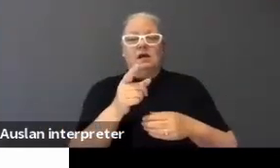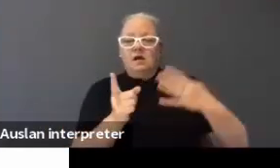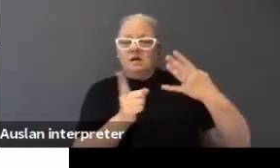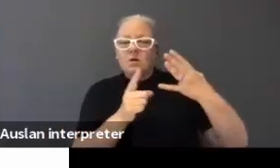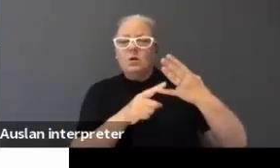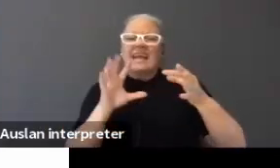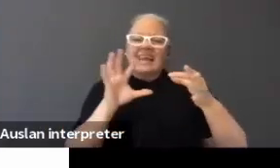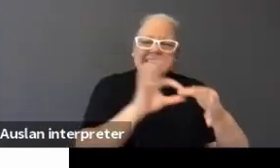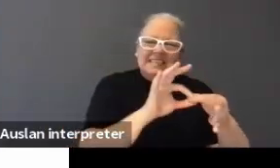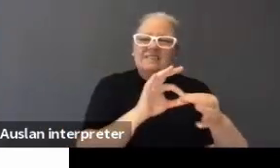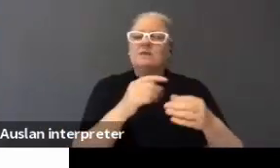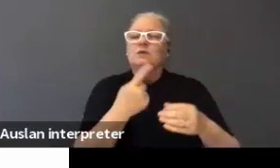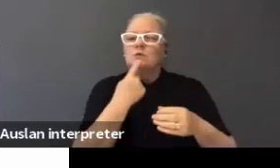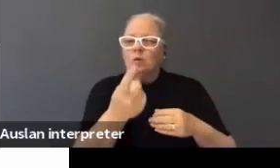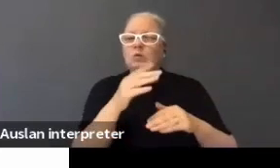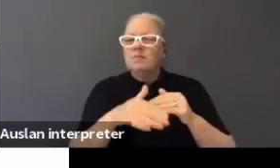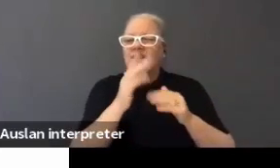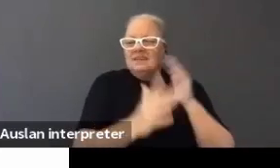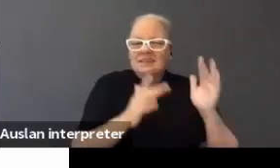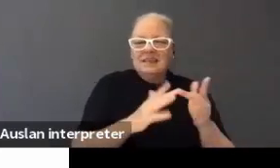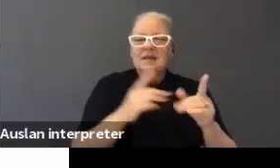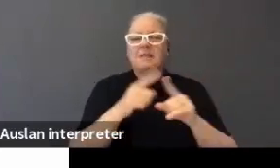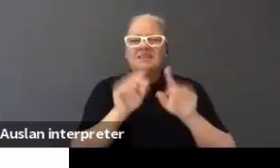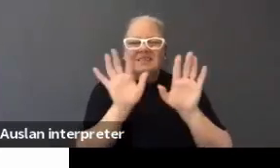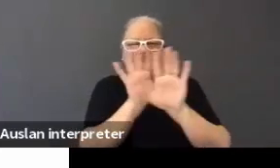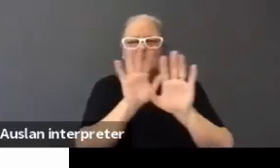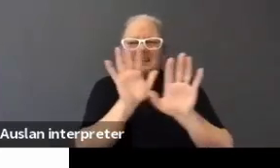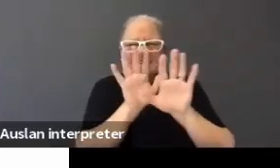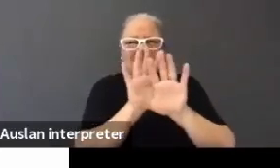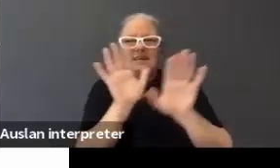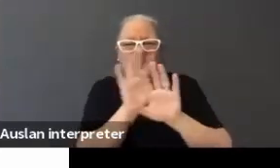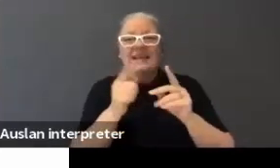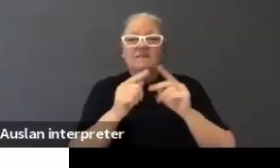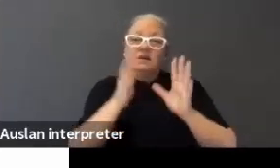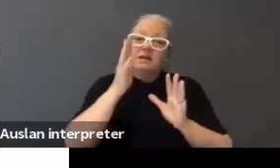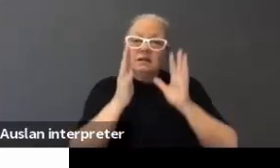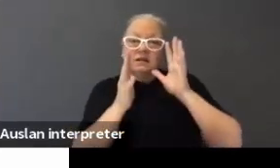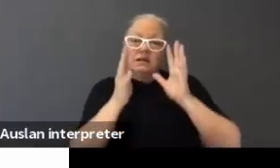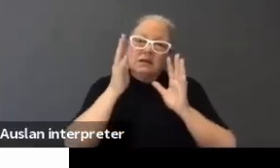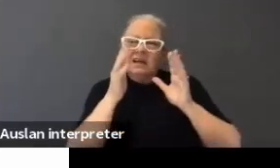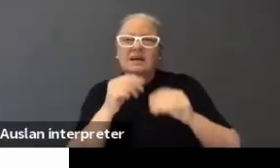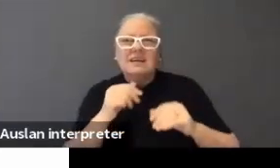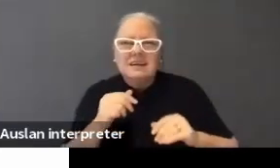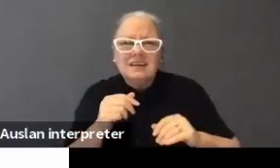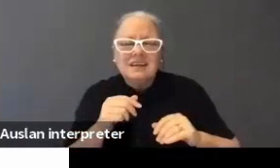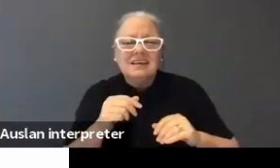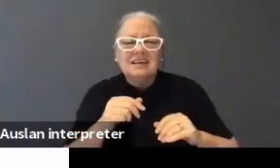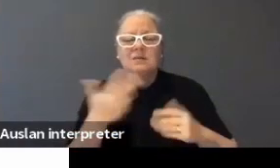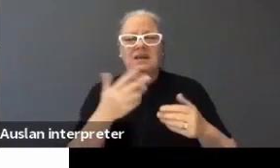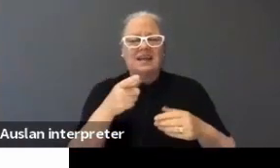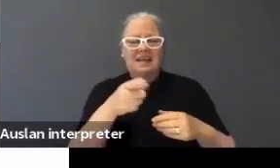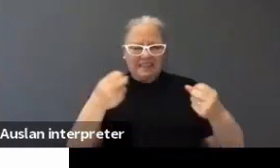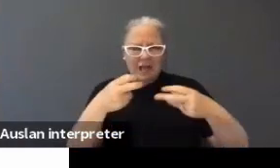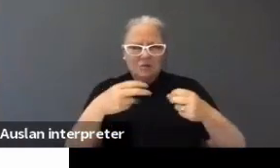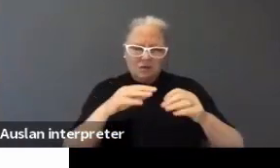pixelation. All of those sort of things. If you don't have good connectivity, you've lost the captions, you've